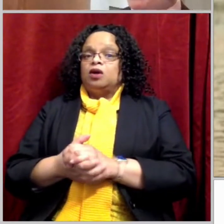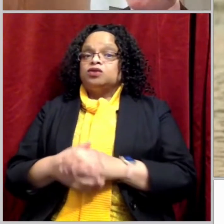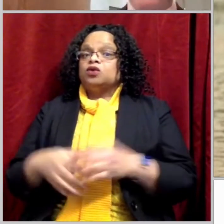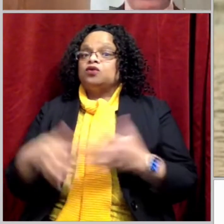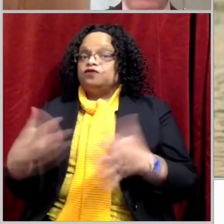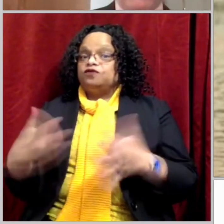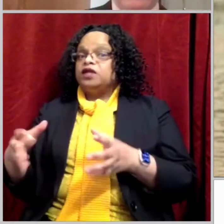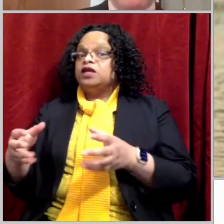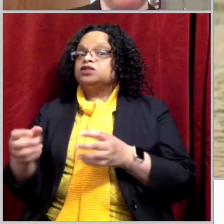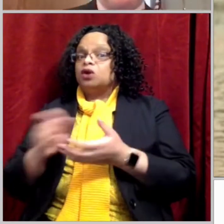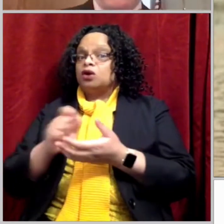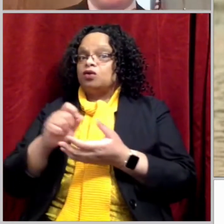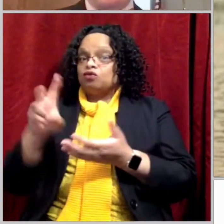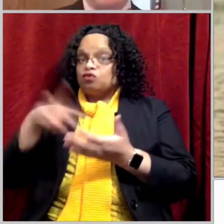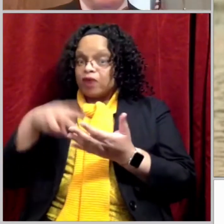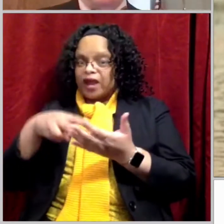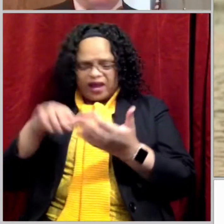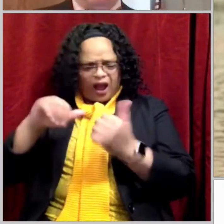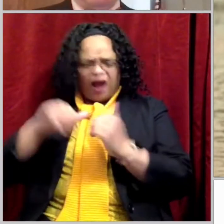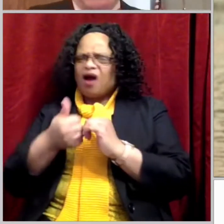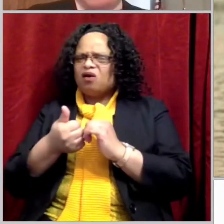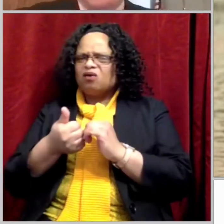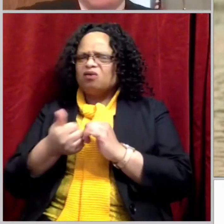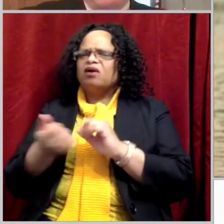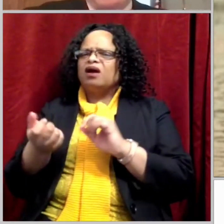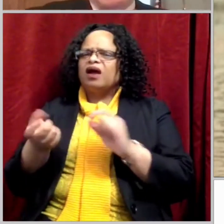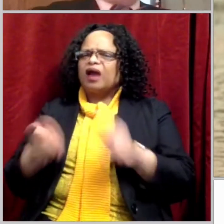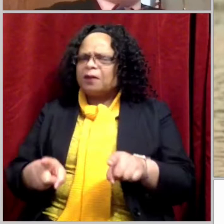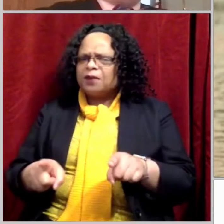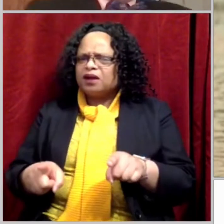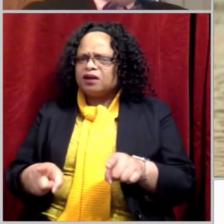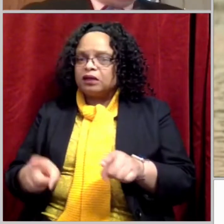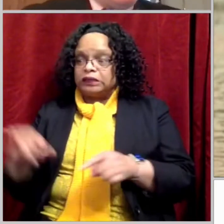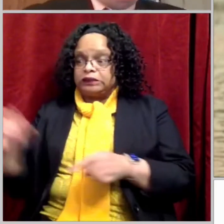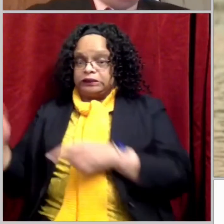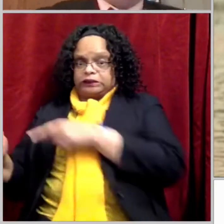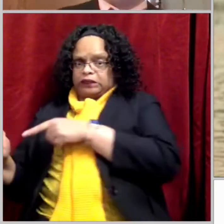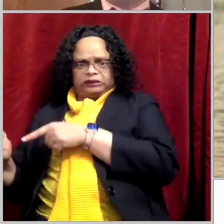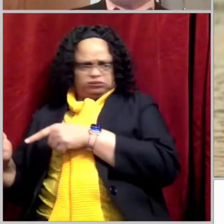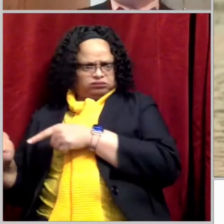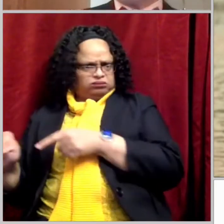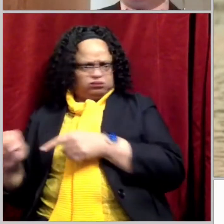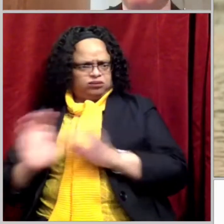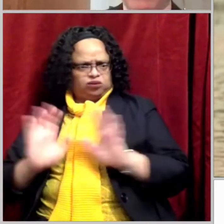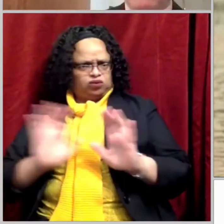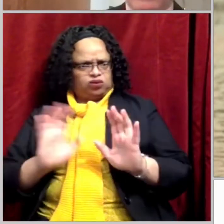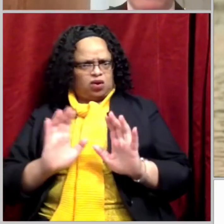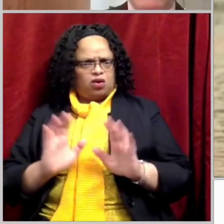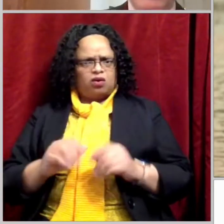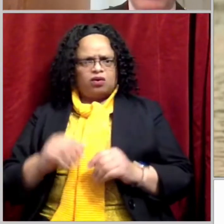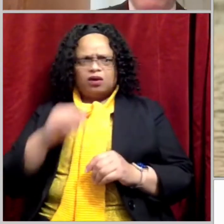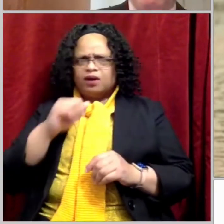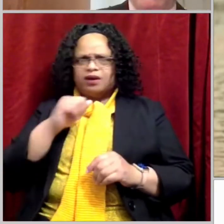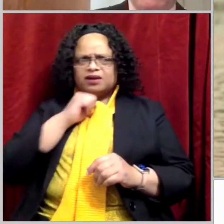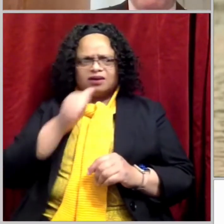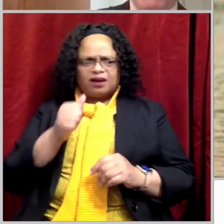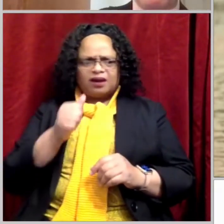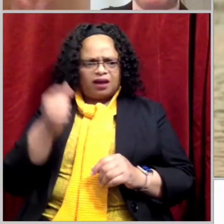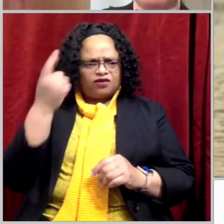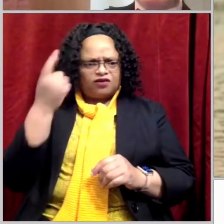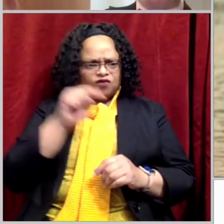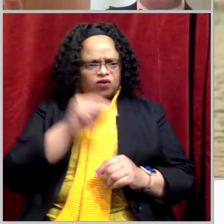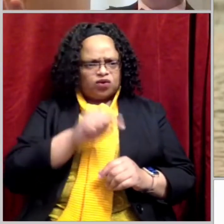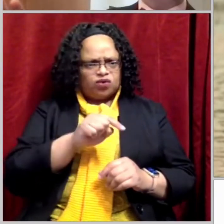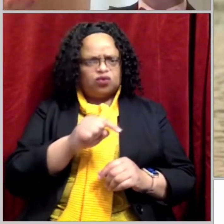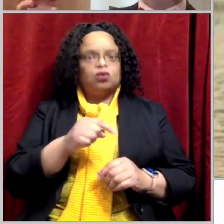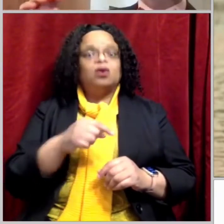the how of this event. John didn't think it was necessary for Jesus to get baptized. But we